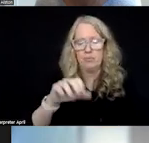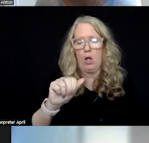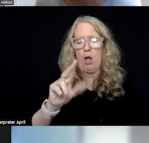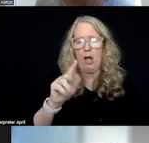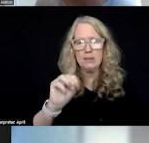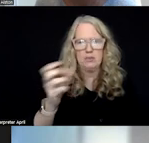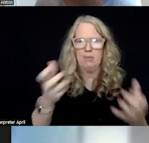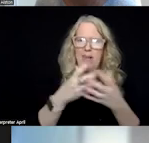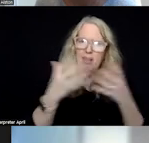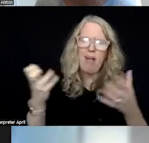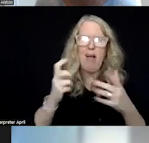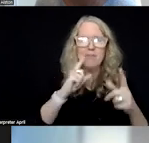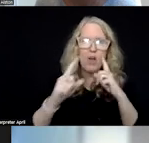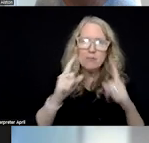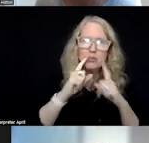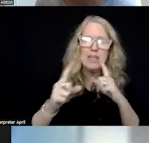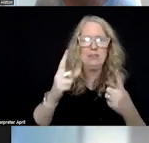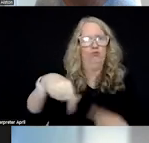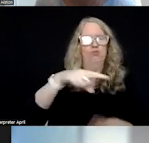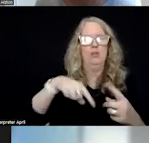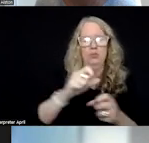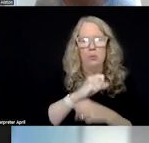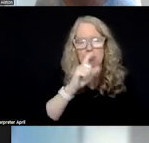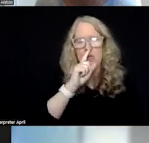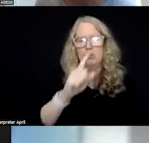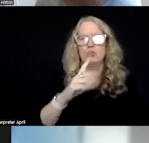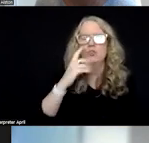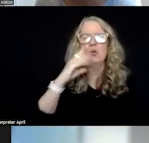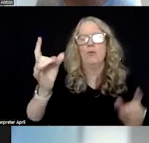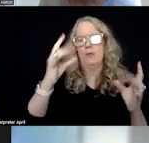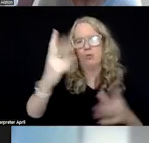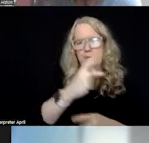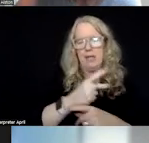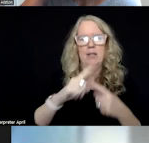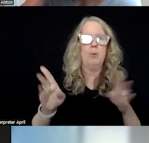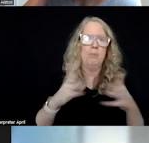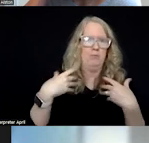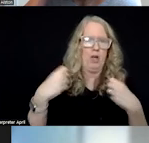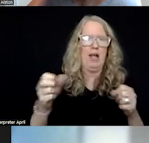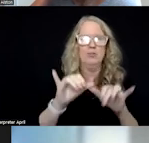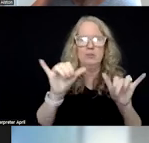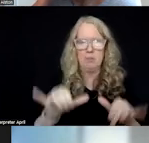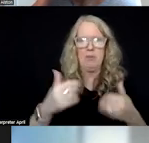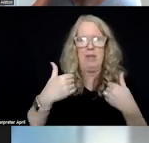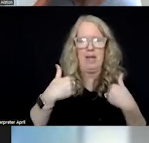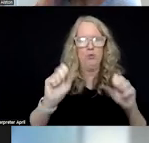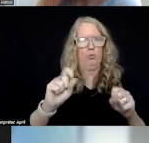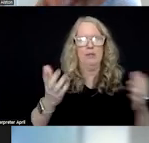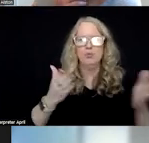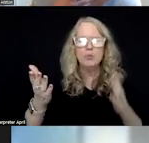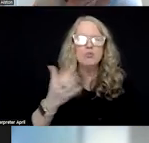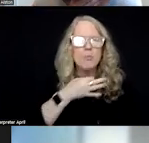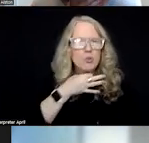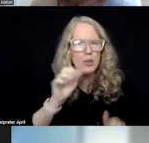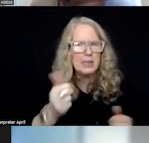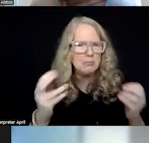conversation around making sure, you know, crisis care, behavioral health systems have capacity to serve those individuals. So just curious if you